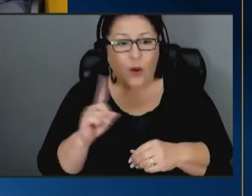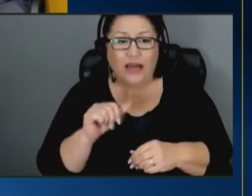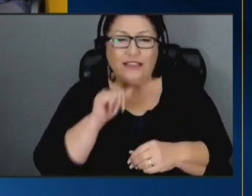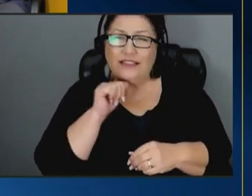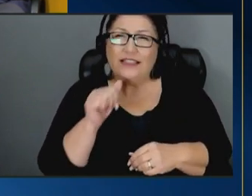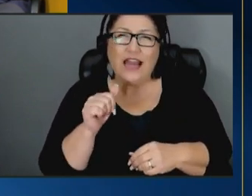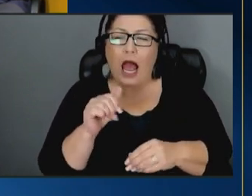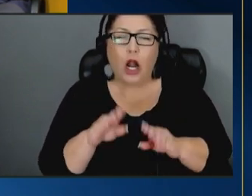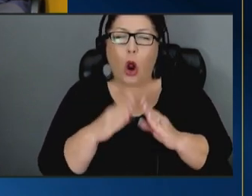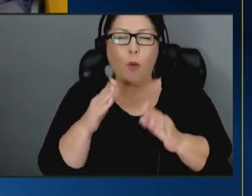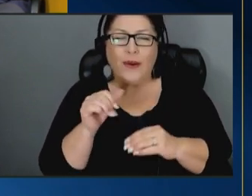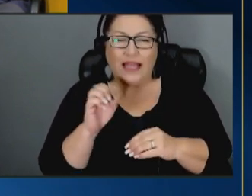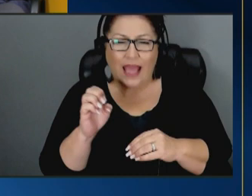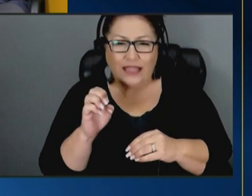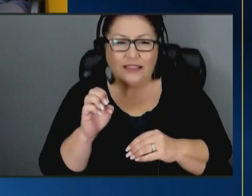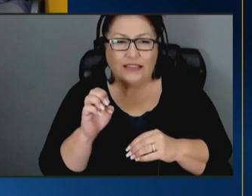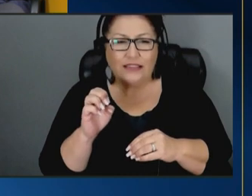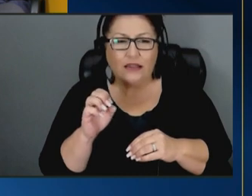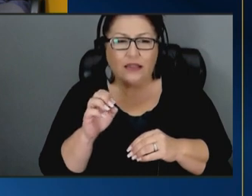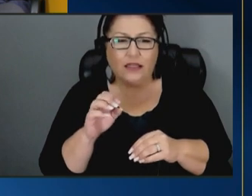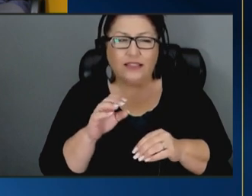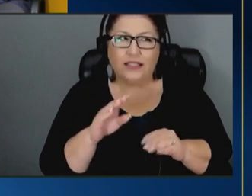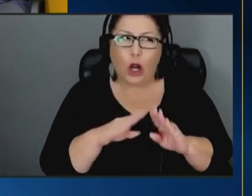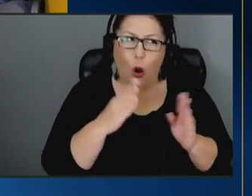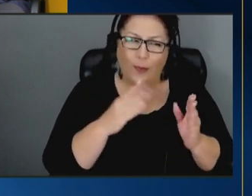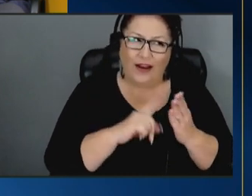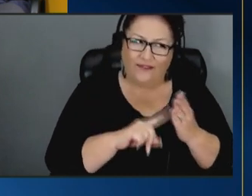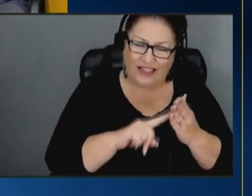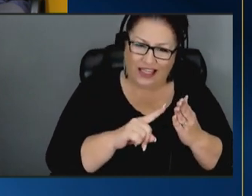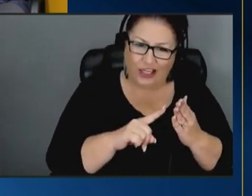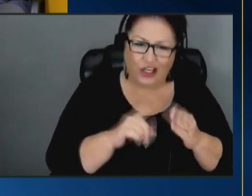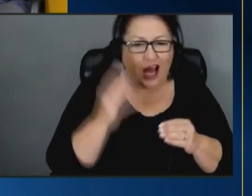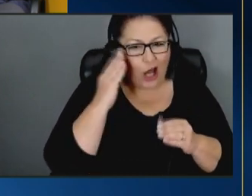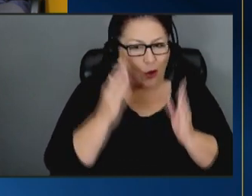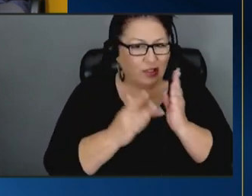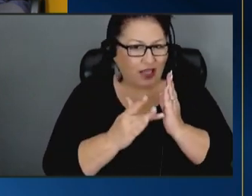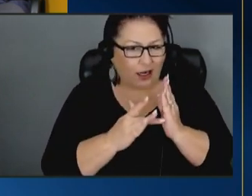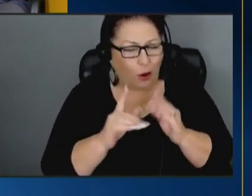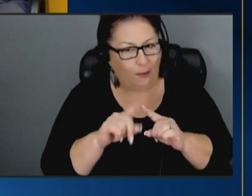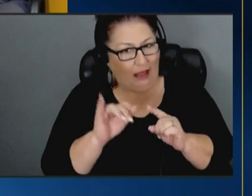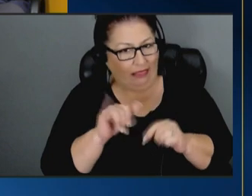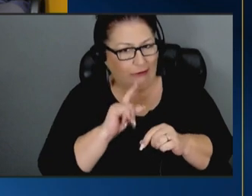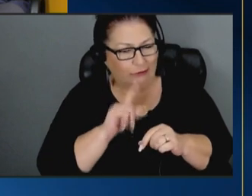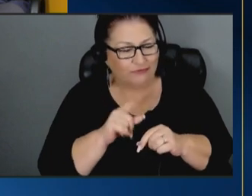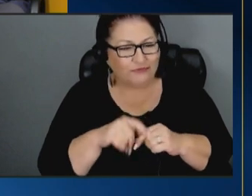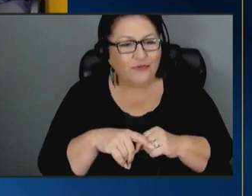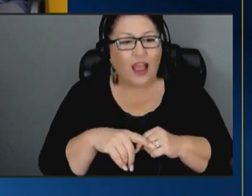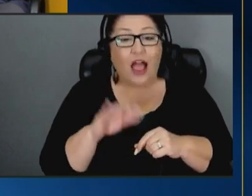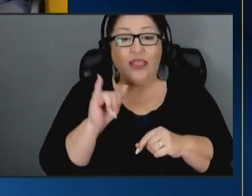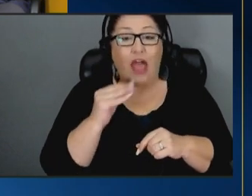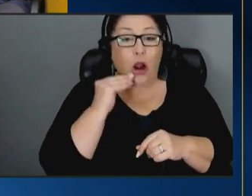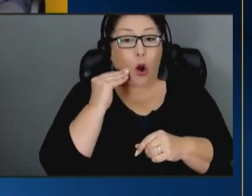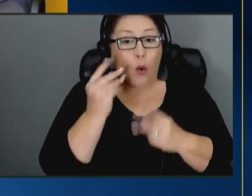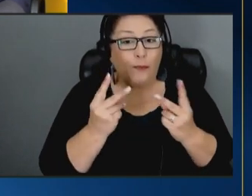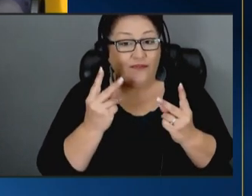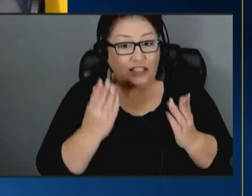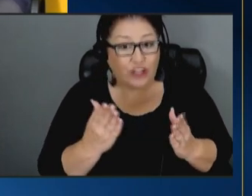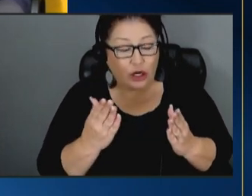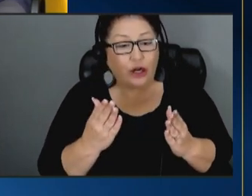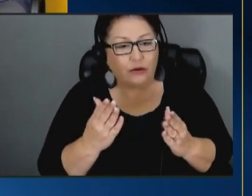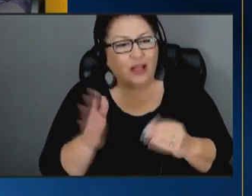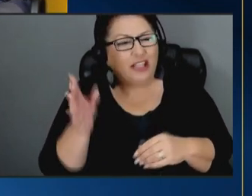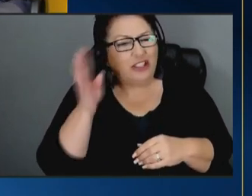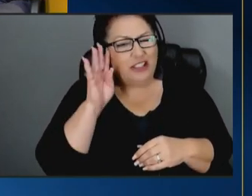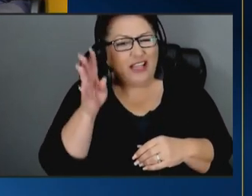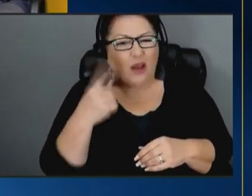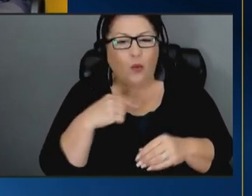open case it's an open investigation i know that's technical but that's what it is um but that home visitor um let's just say we close